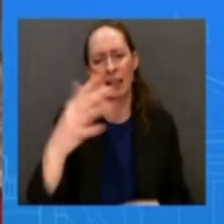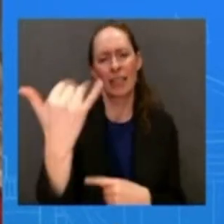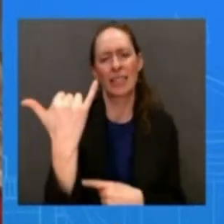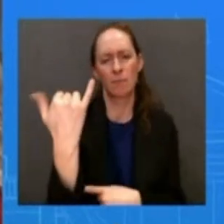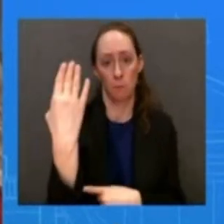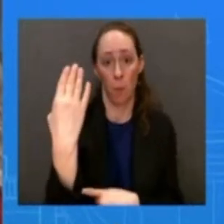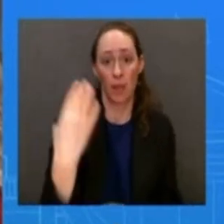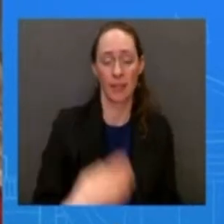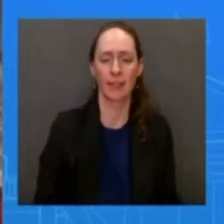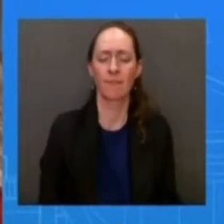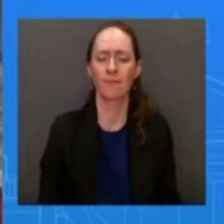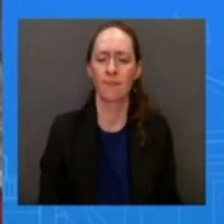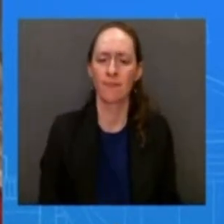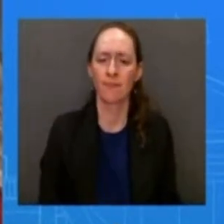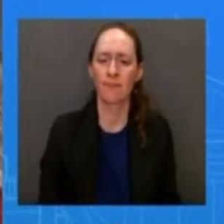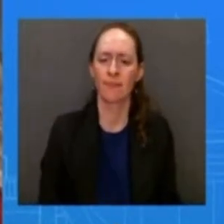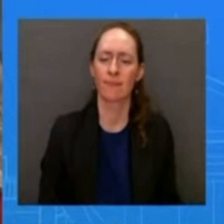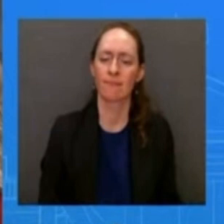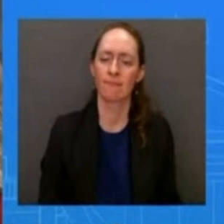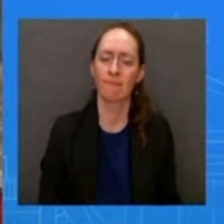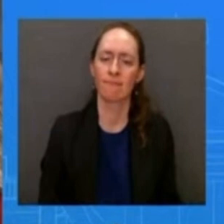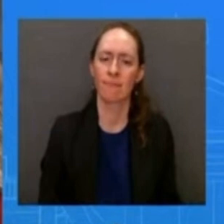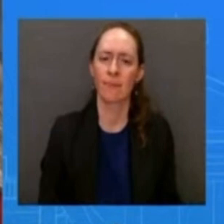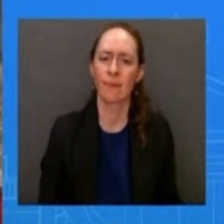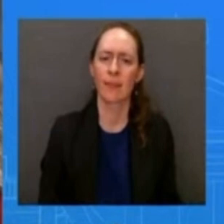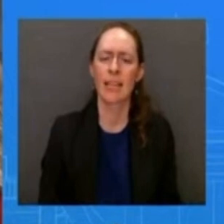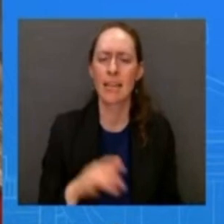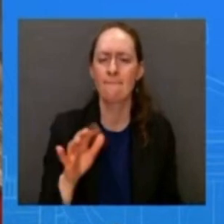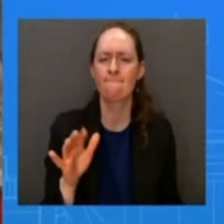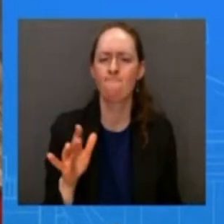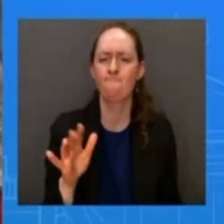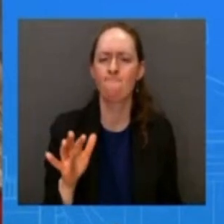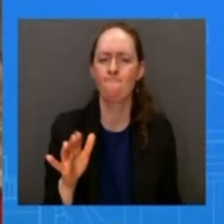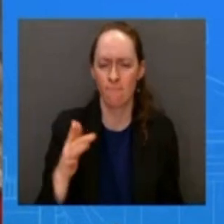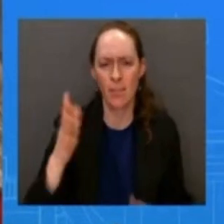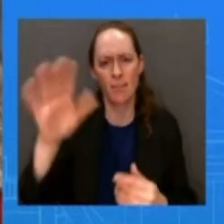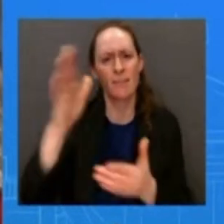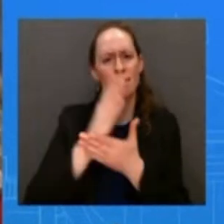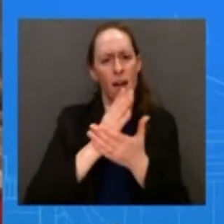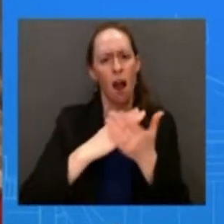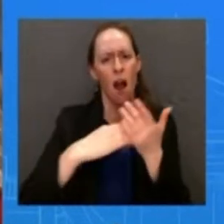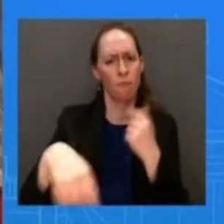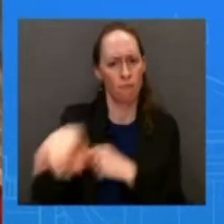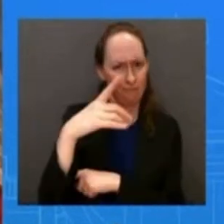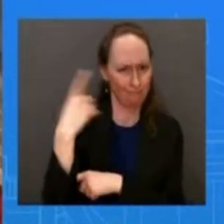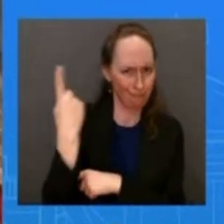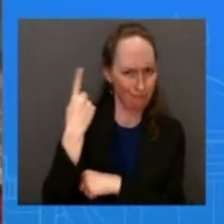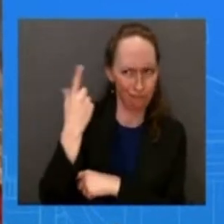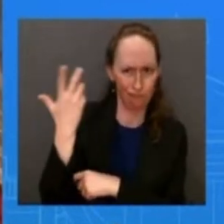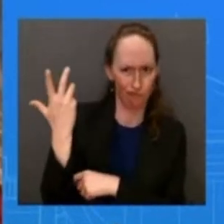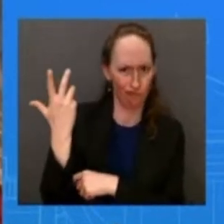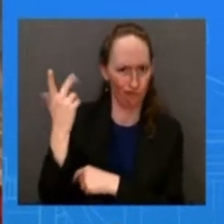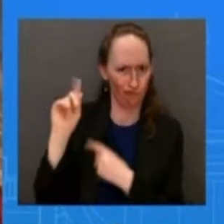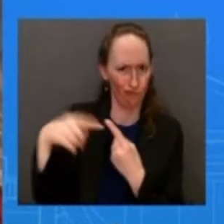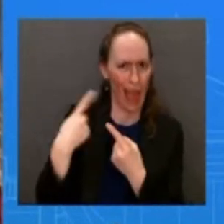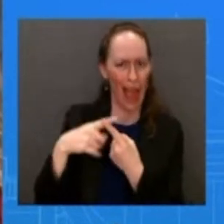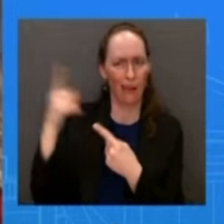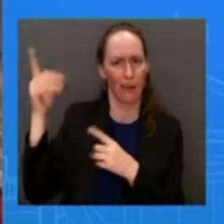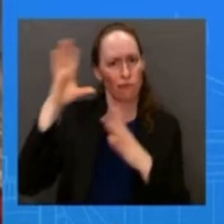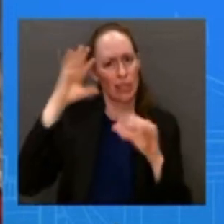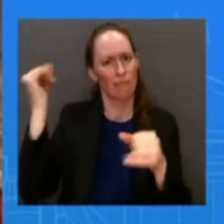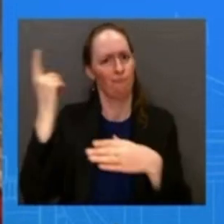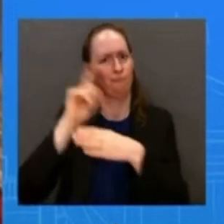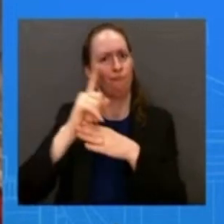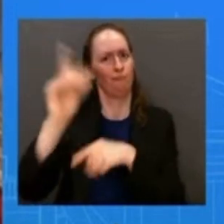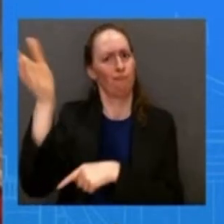president is going to come forward and speak to the american people i mean the u.s does not shoot objects out of the sky every day why